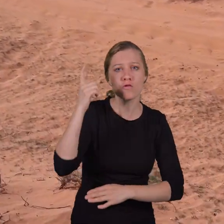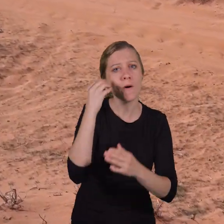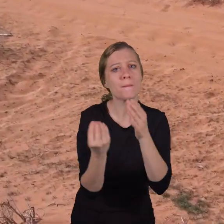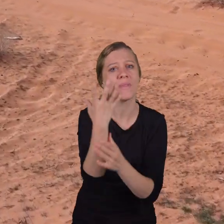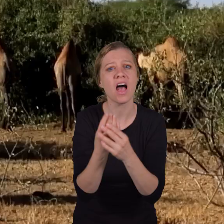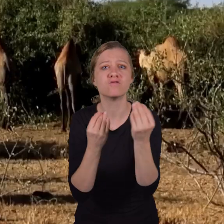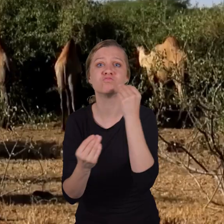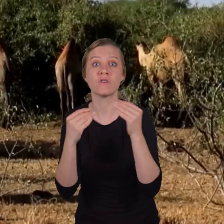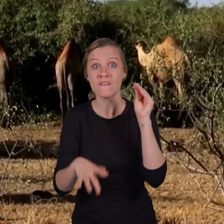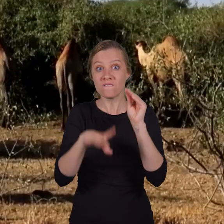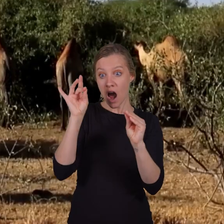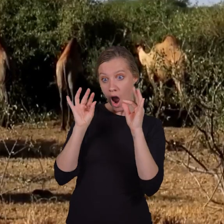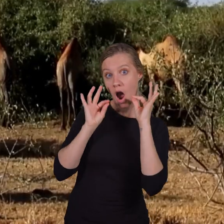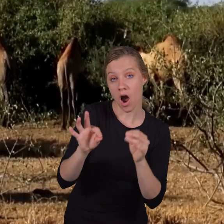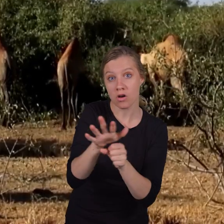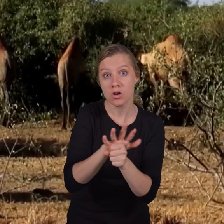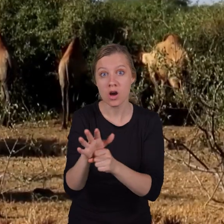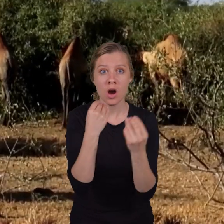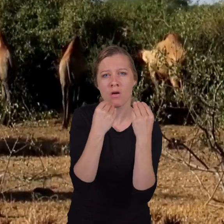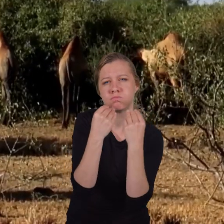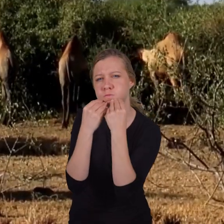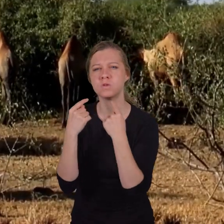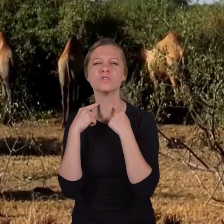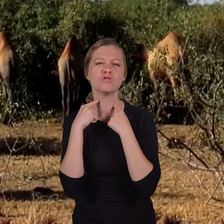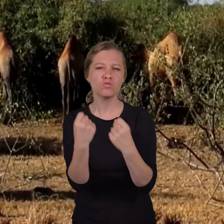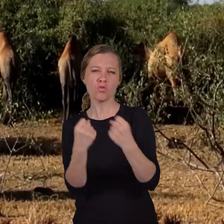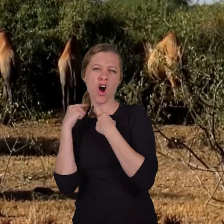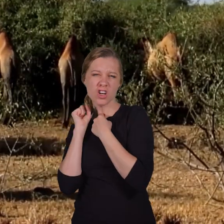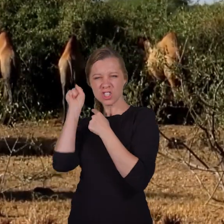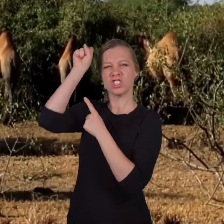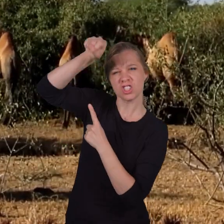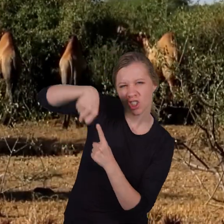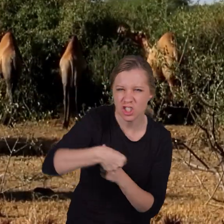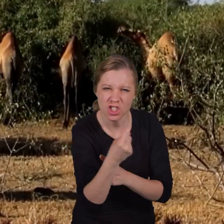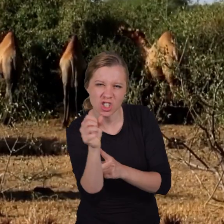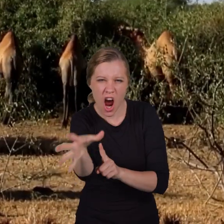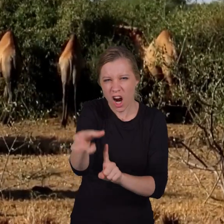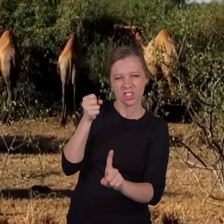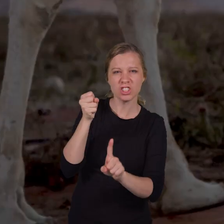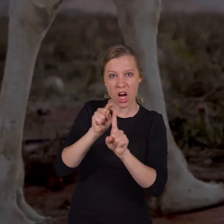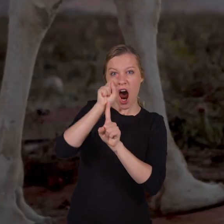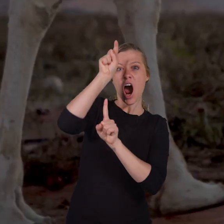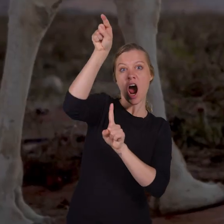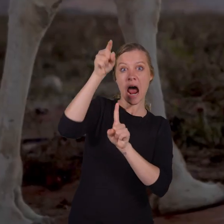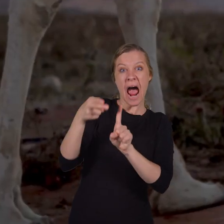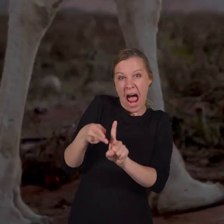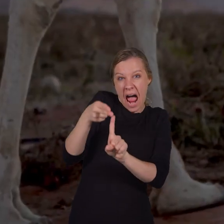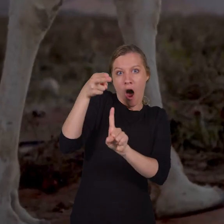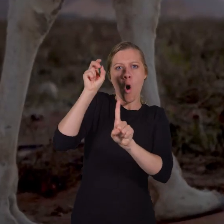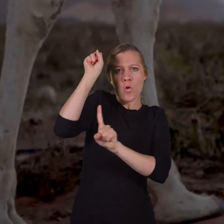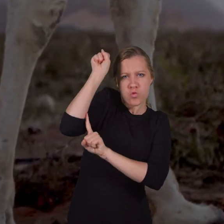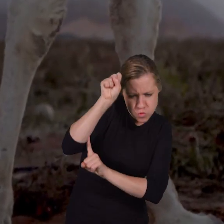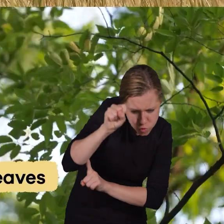consume. When they find a good spot with enough food, they use their strong necks to reach high branches or bend down low